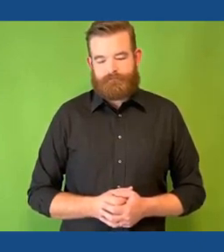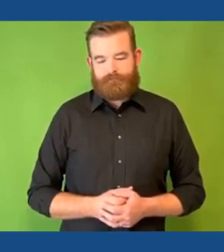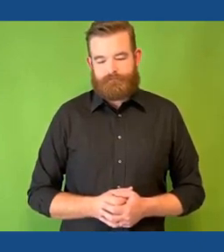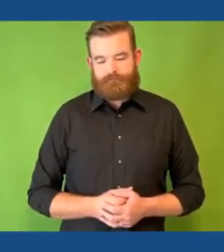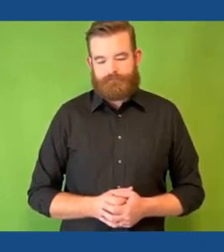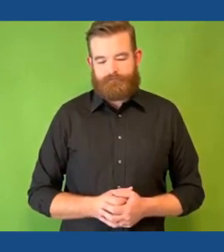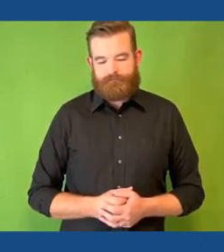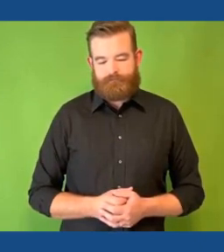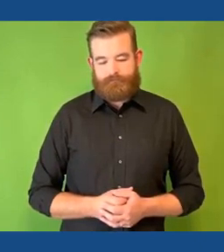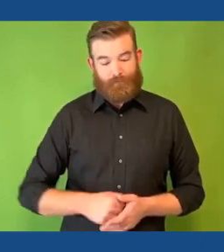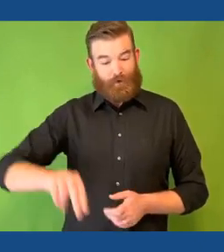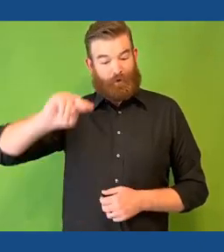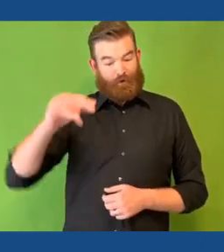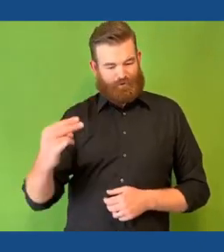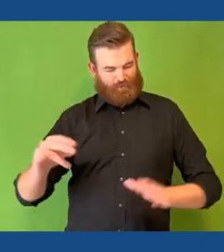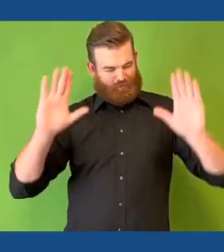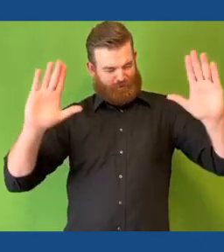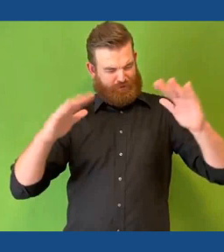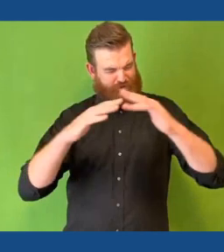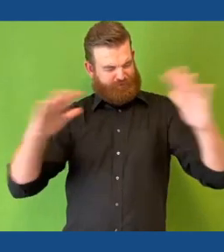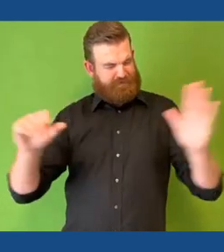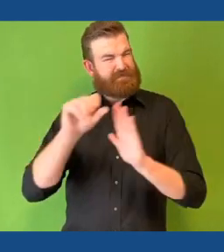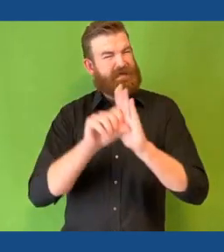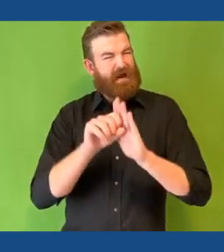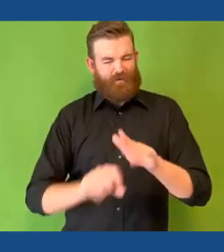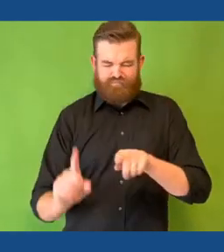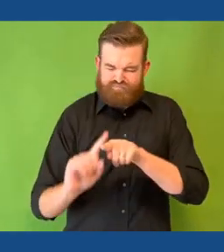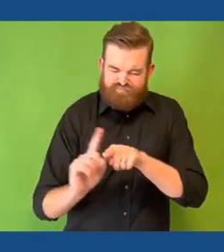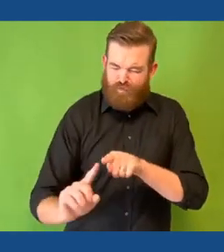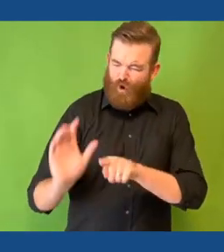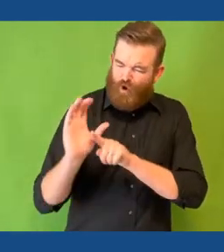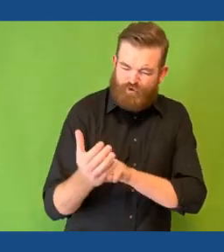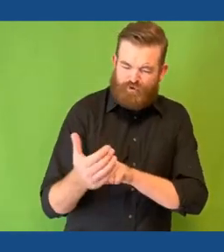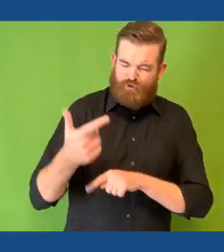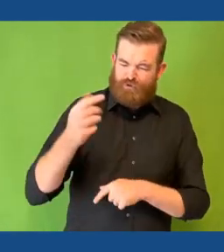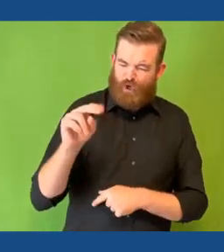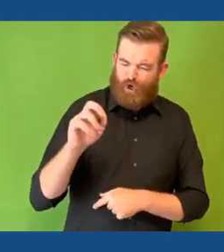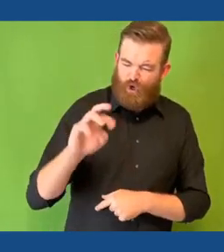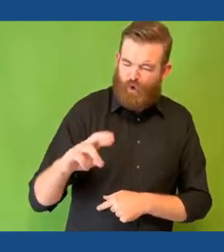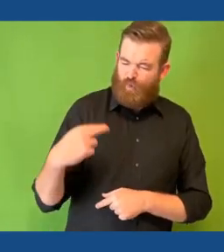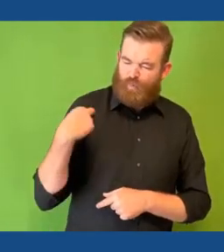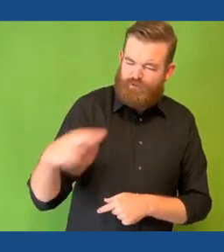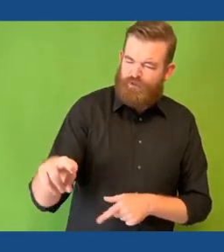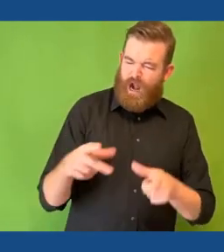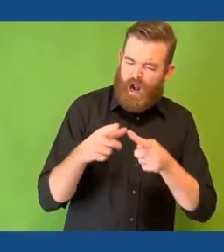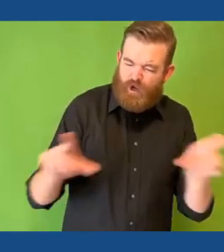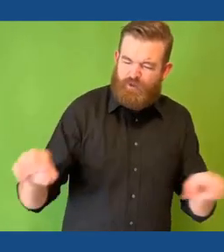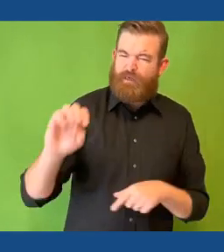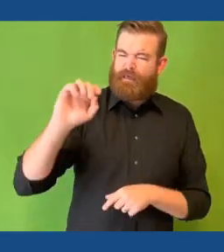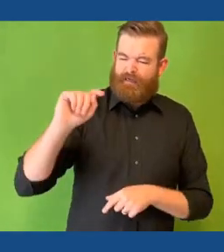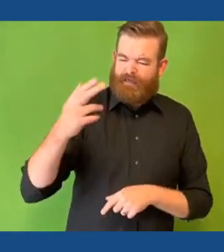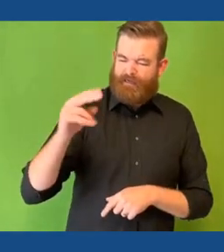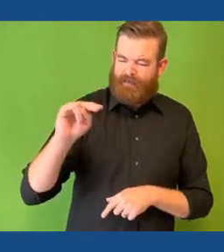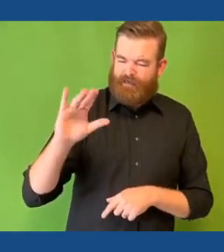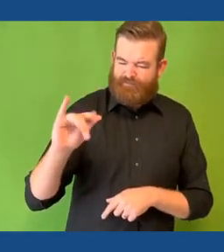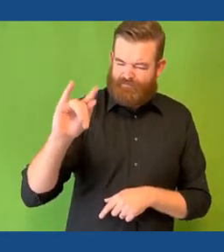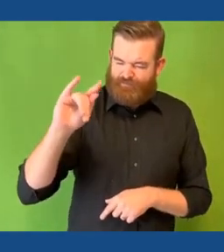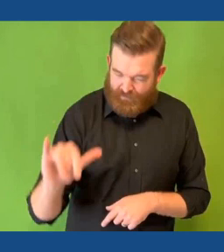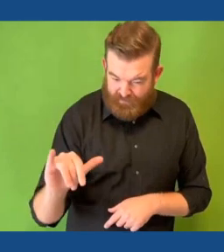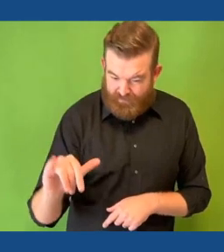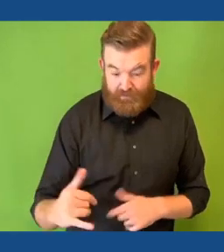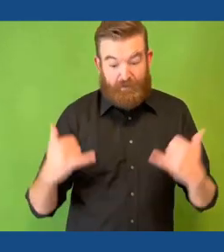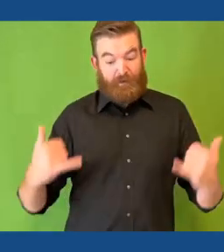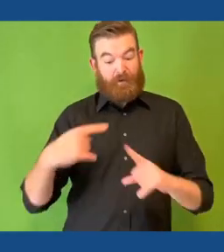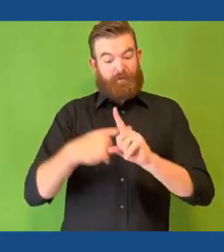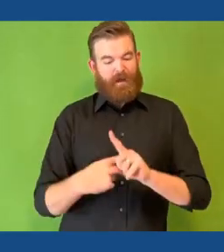New Jersey is a wonderfully diverse state with people of all cultures, genders, religions, languages and ethnicities.